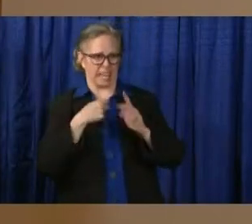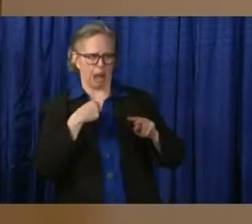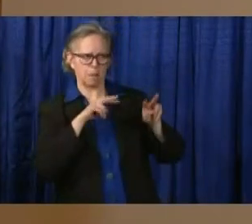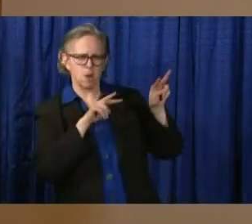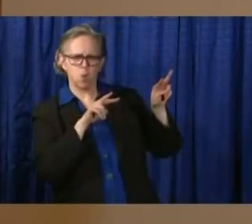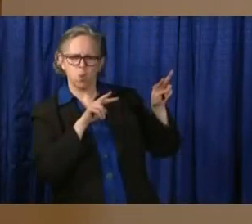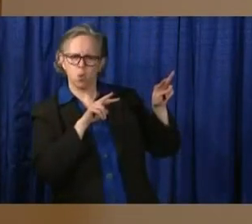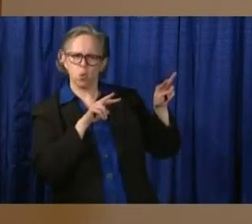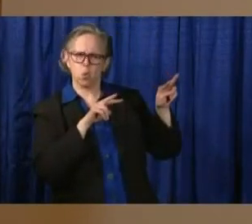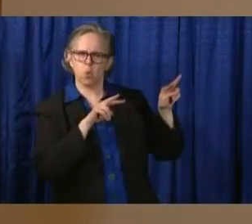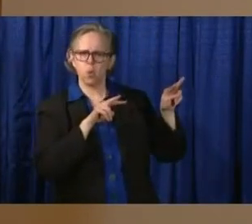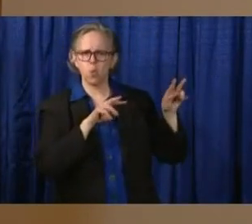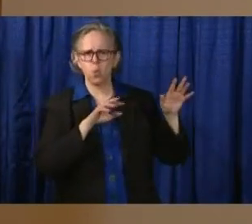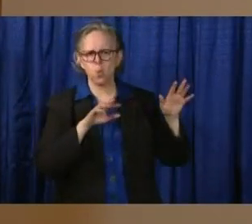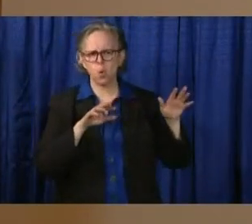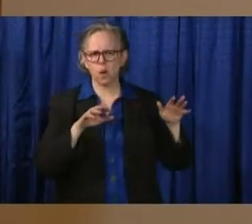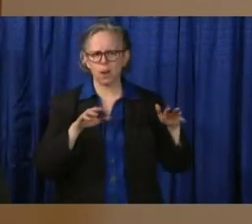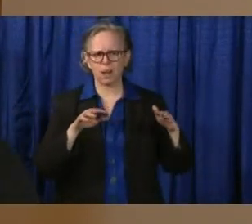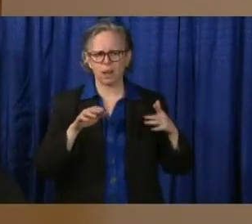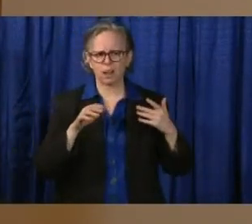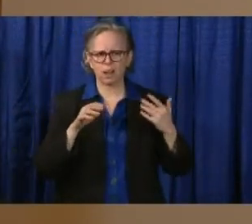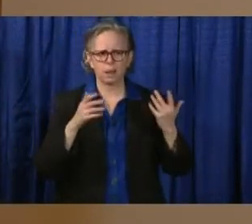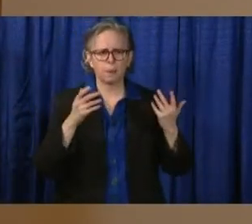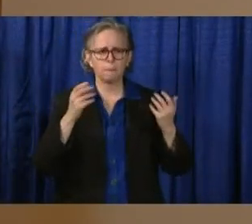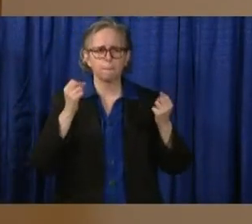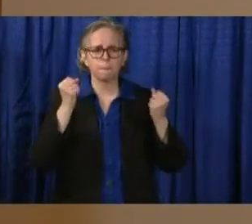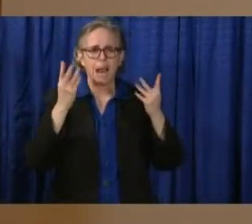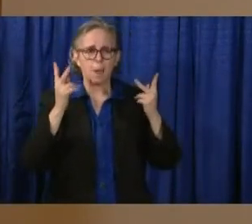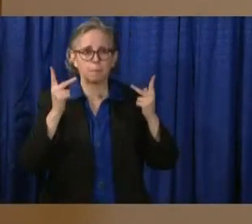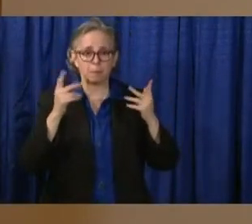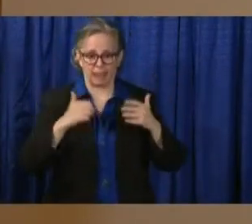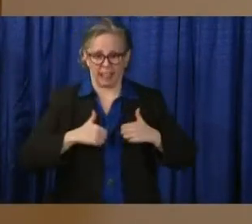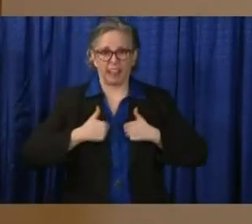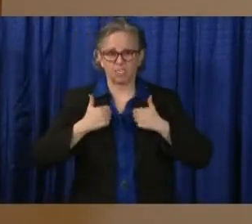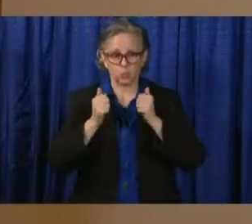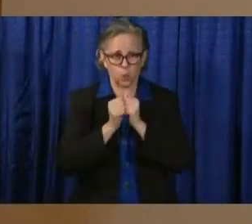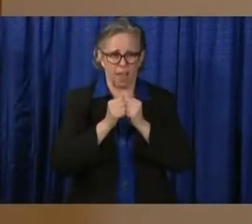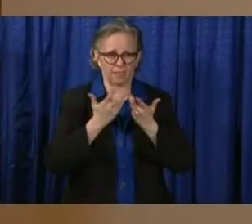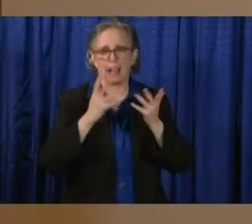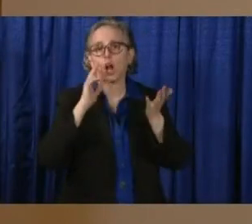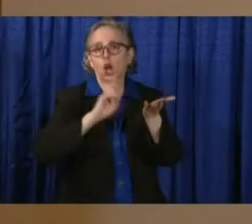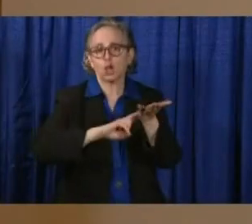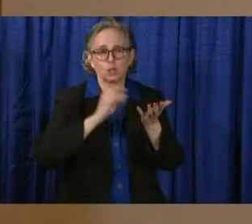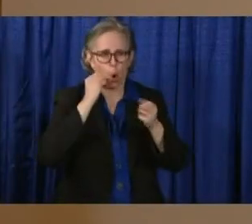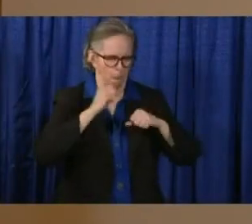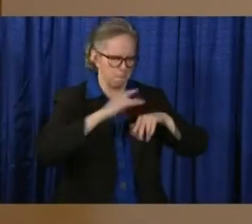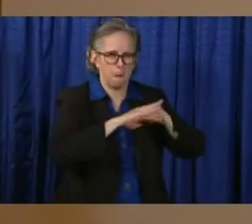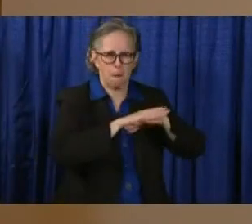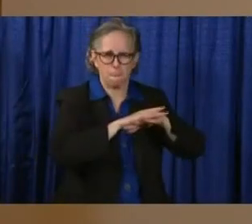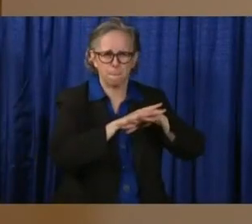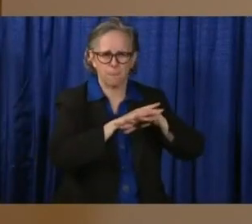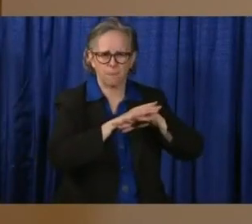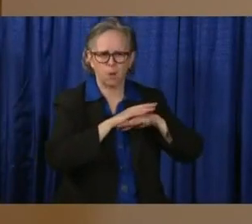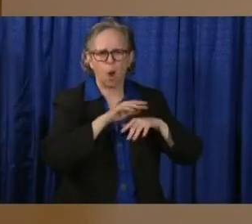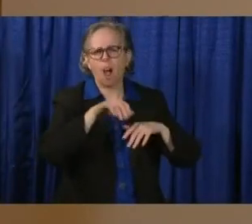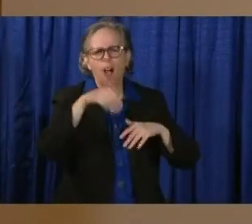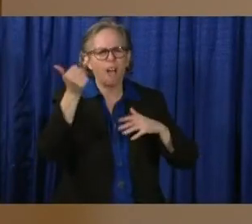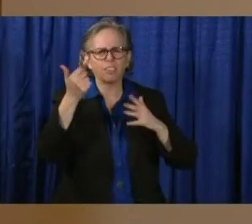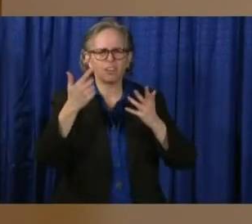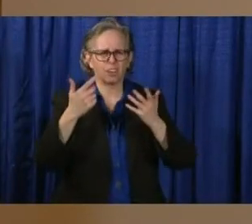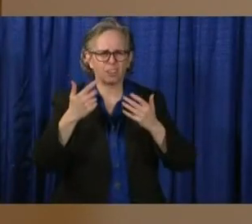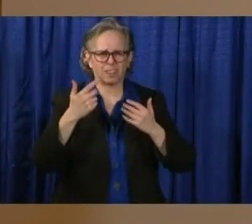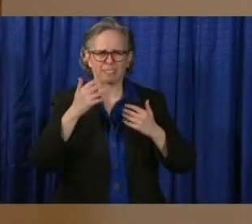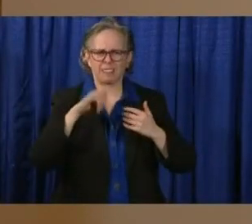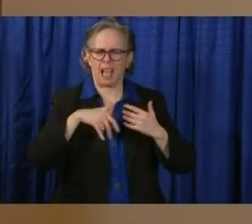whether it is a prison or a nursing home or other institutions, that that is a place where we can be particularly